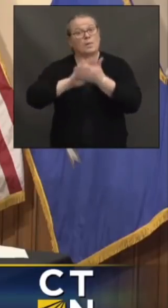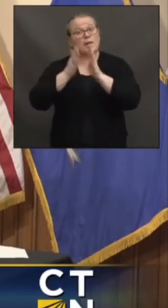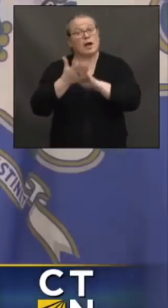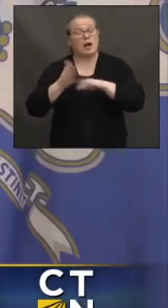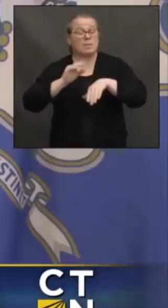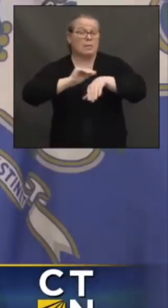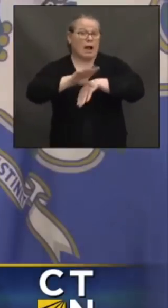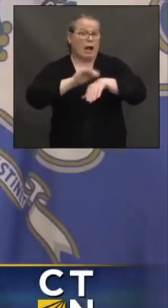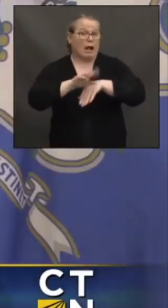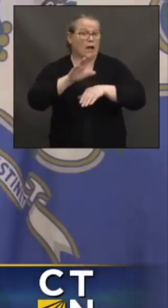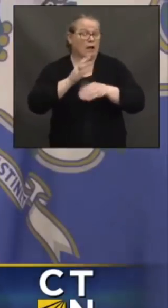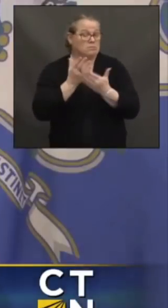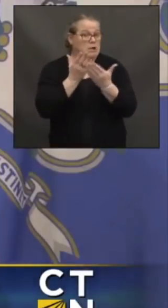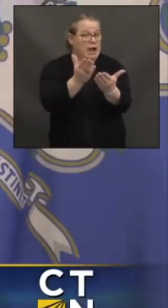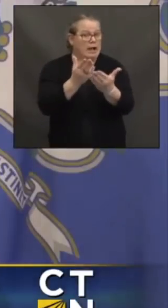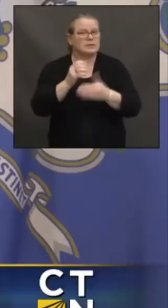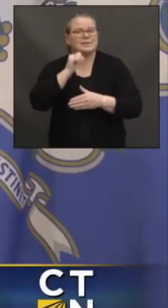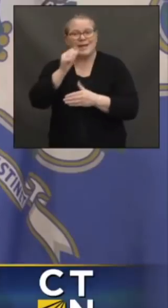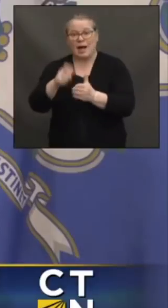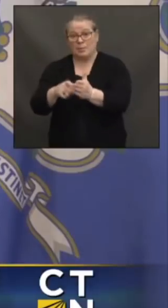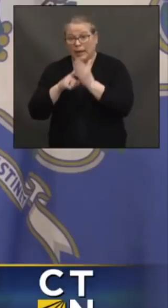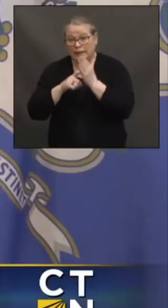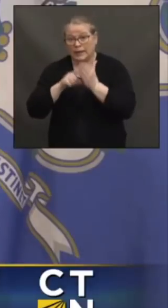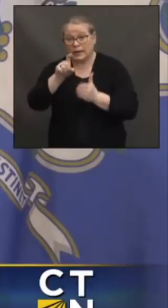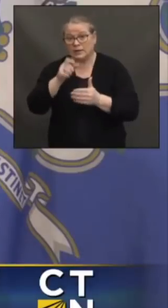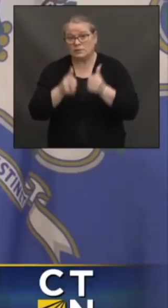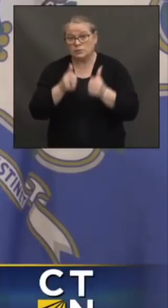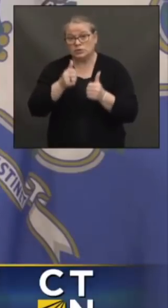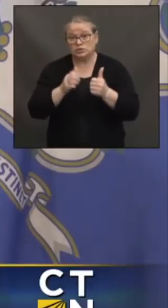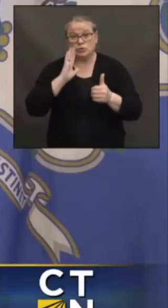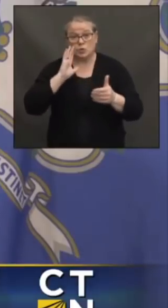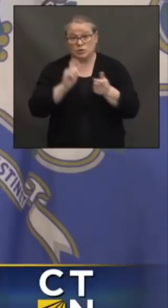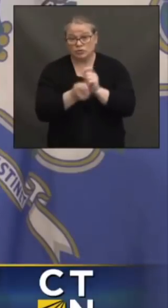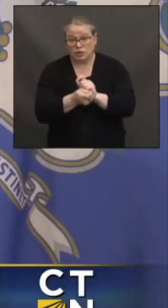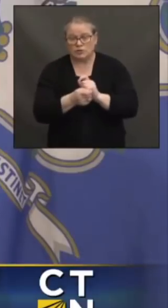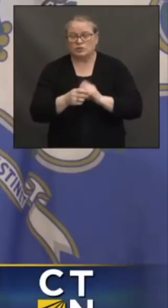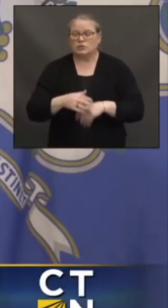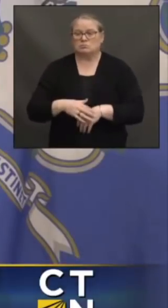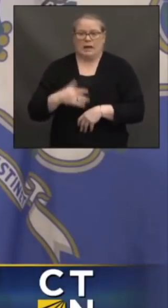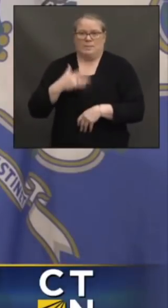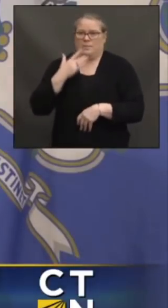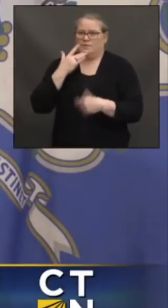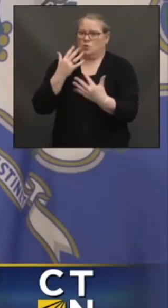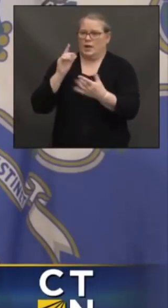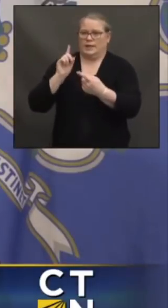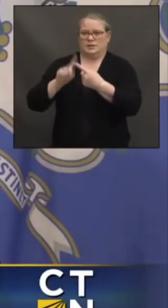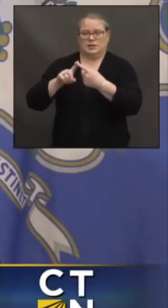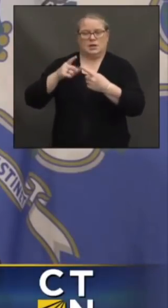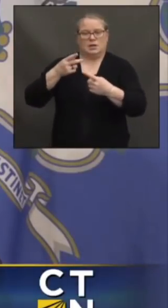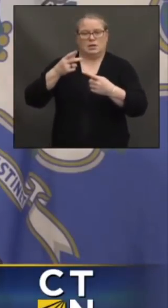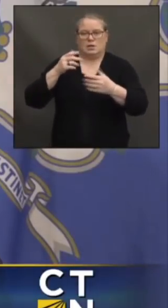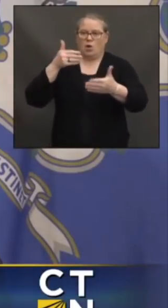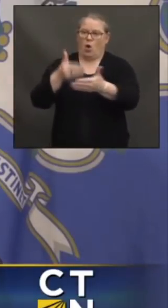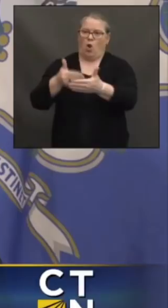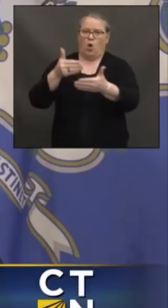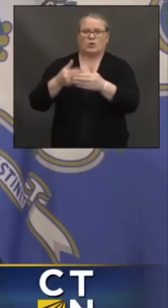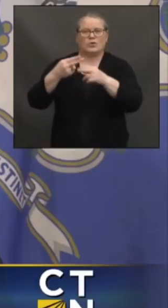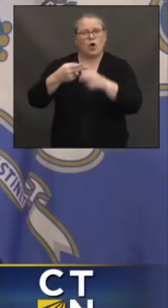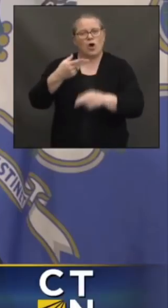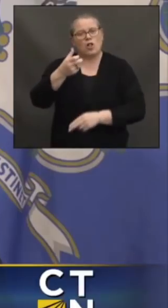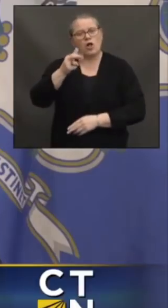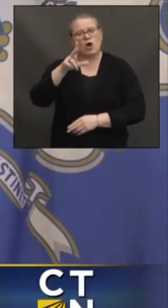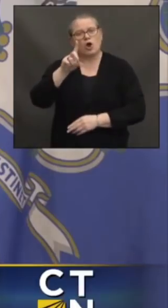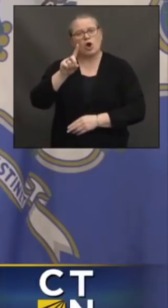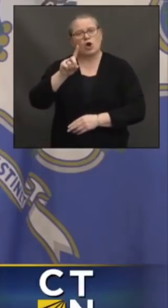I mean, my preference would be once we get closer to herd immunity. But on April 20th, the legislature may have something to say